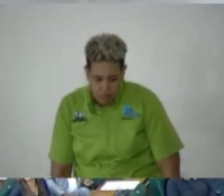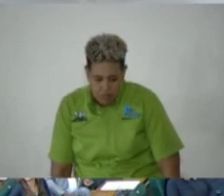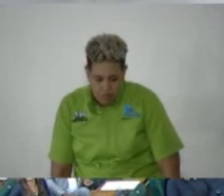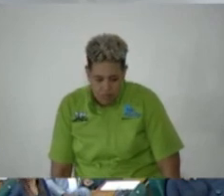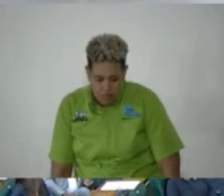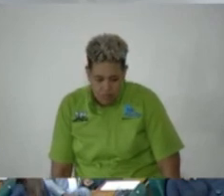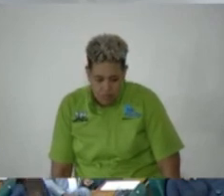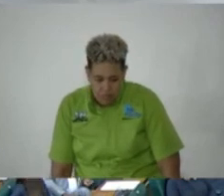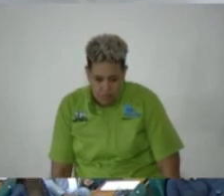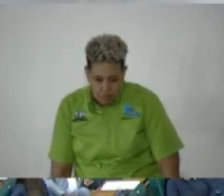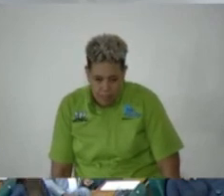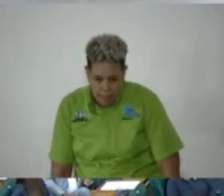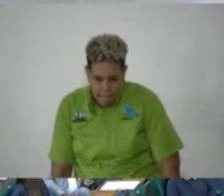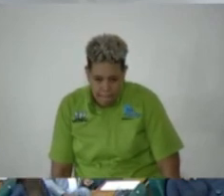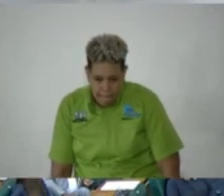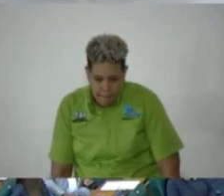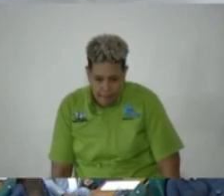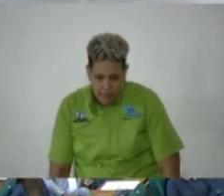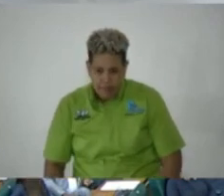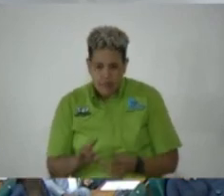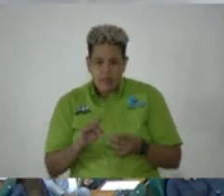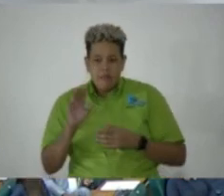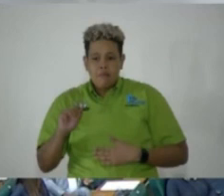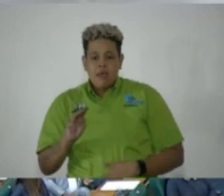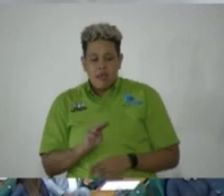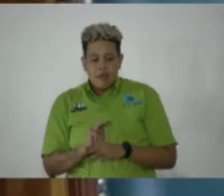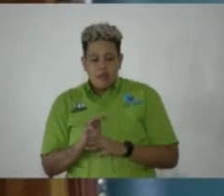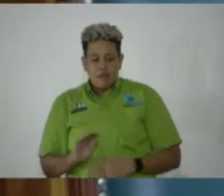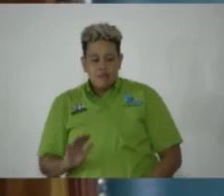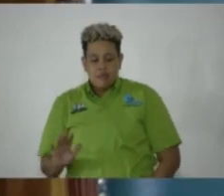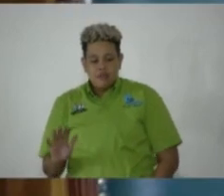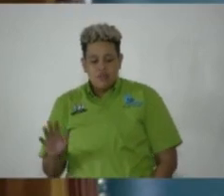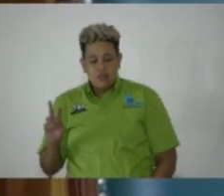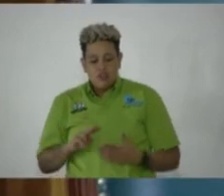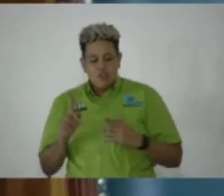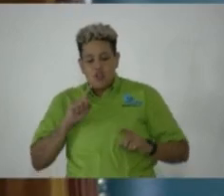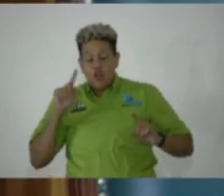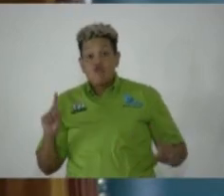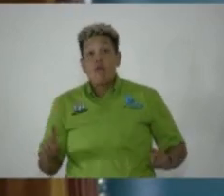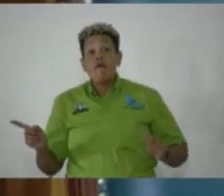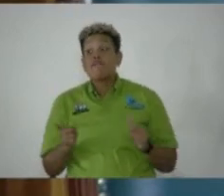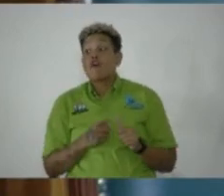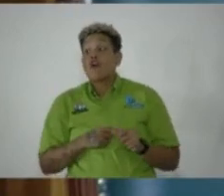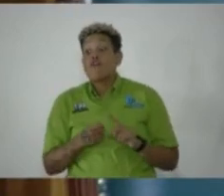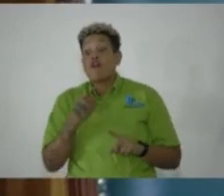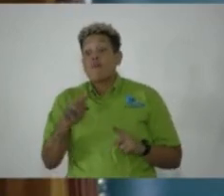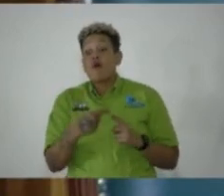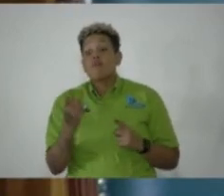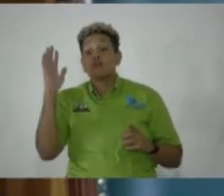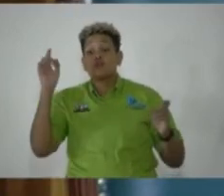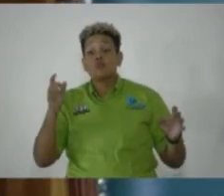Member? It's a statement by Minister. The response should first come from the opposition